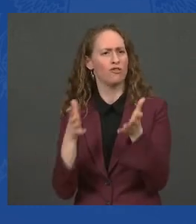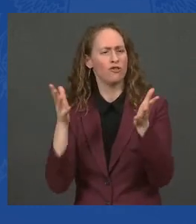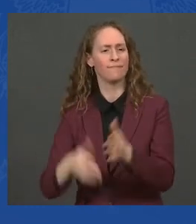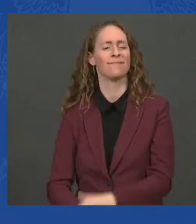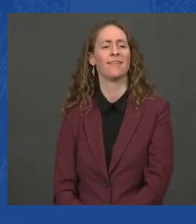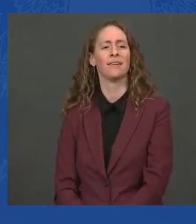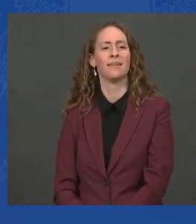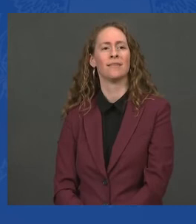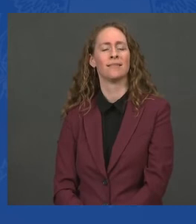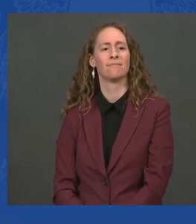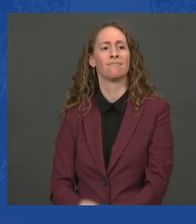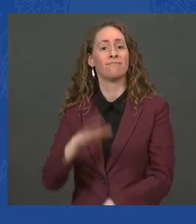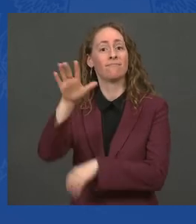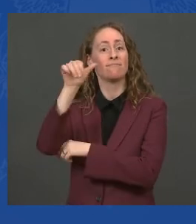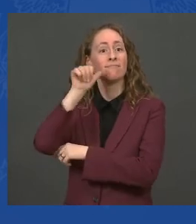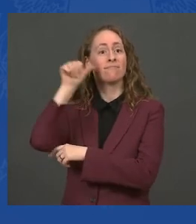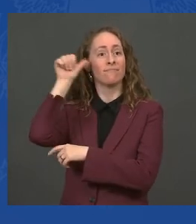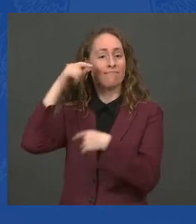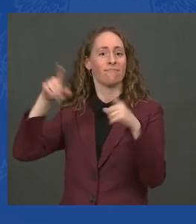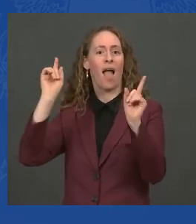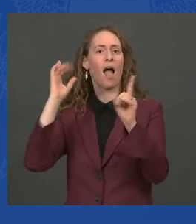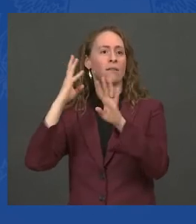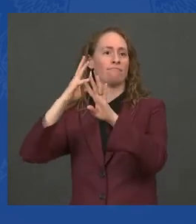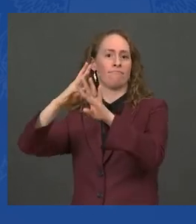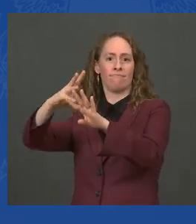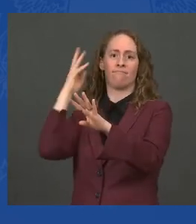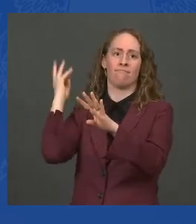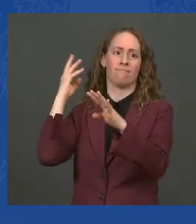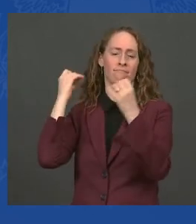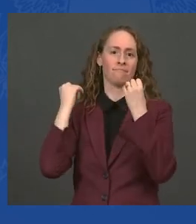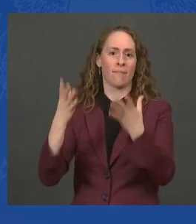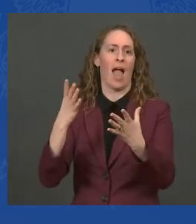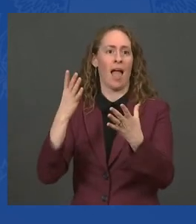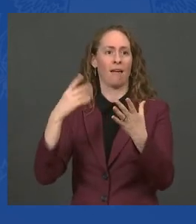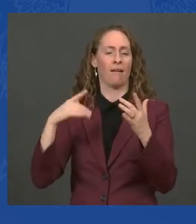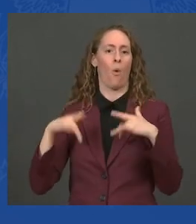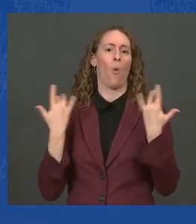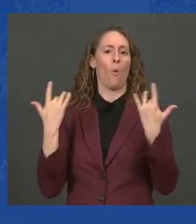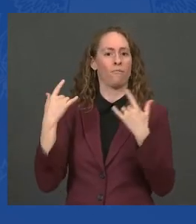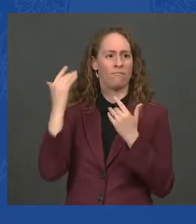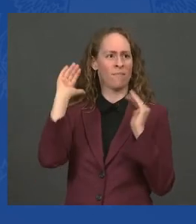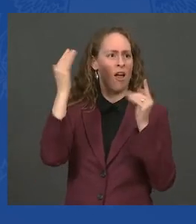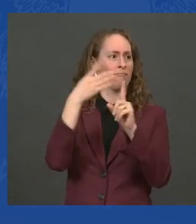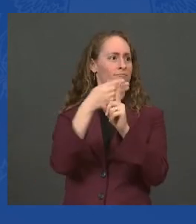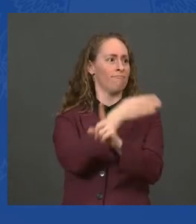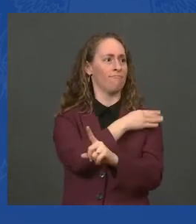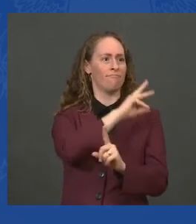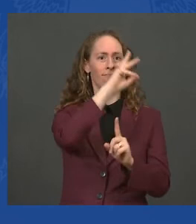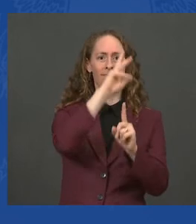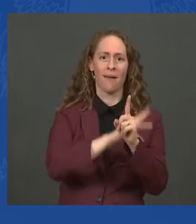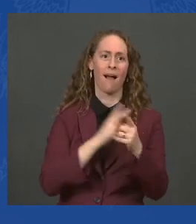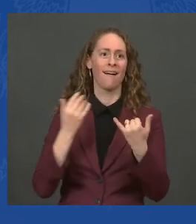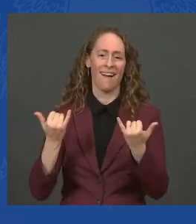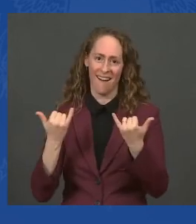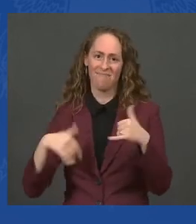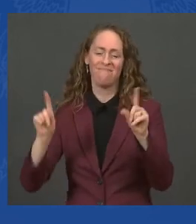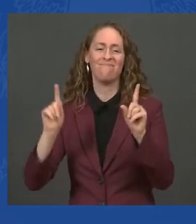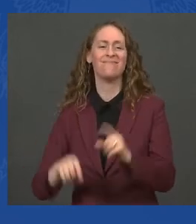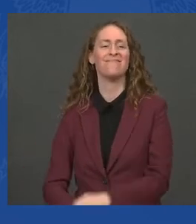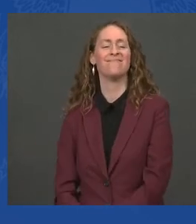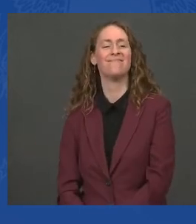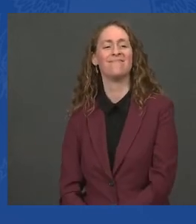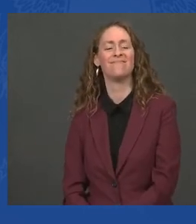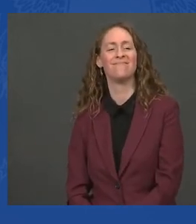months. Number two, we're launching hundreds of new family vaccination clinics to make it easier for children,